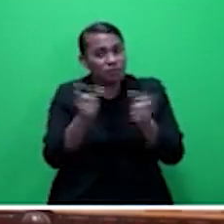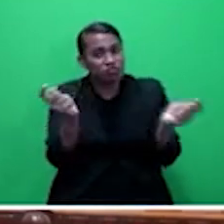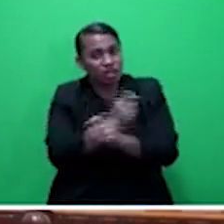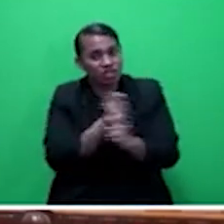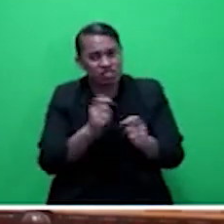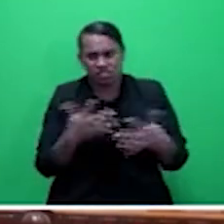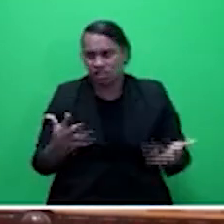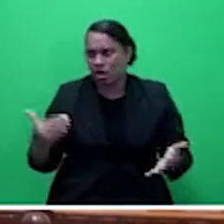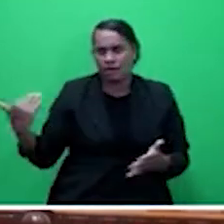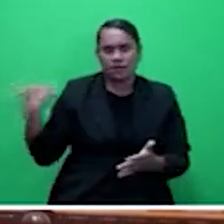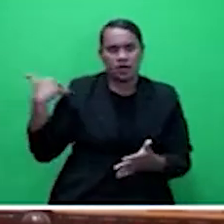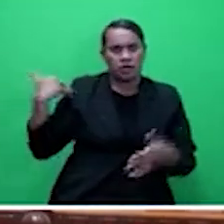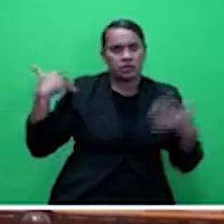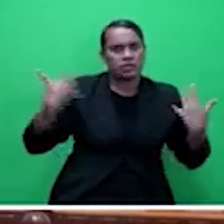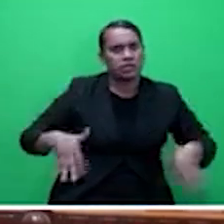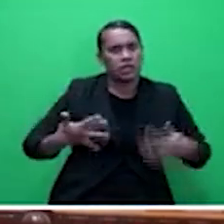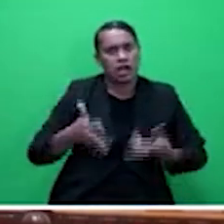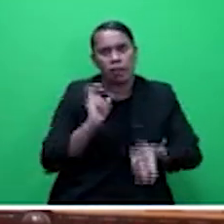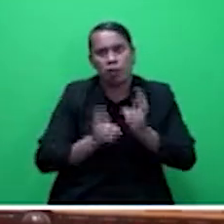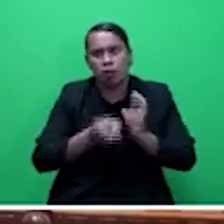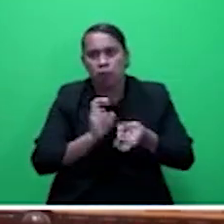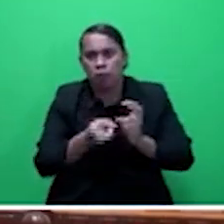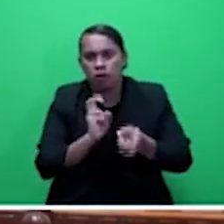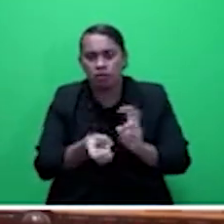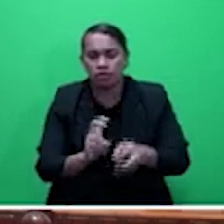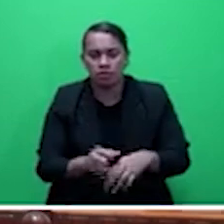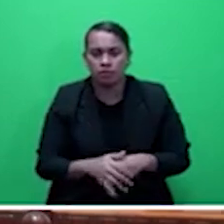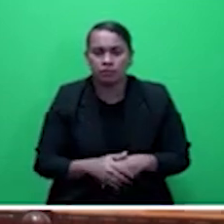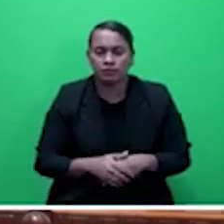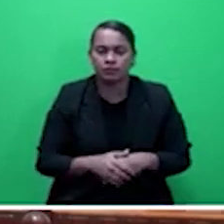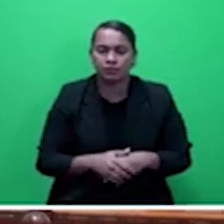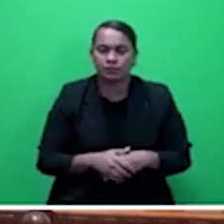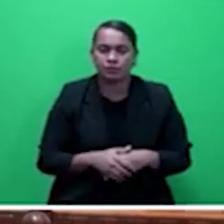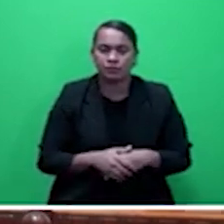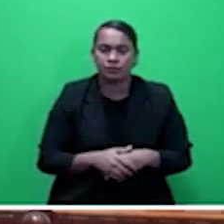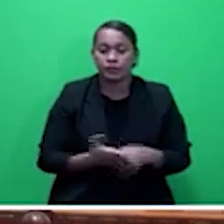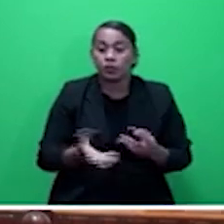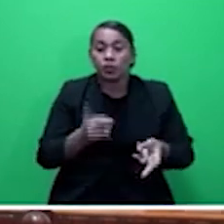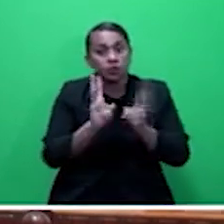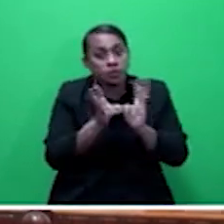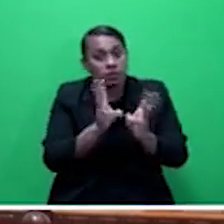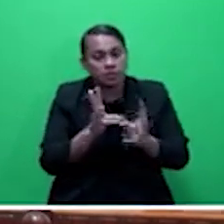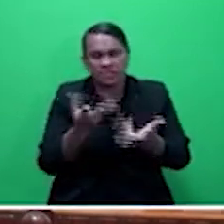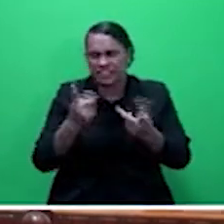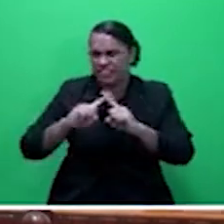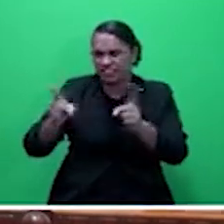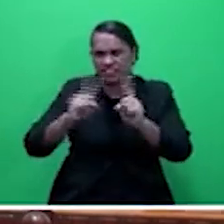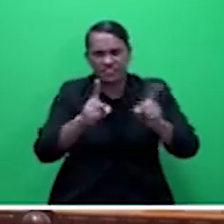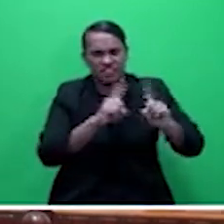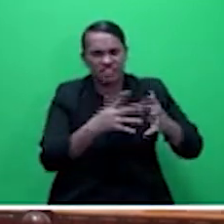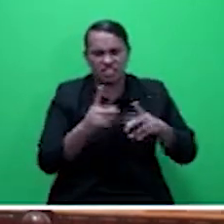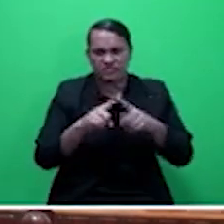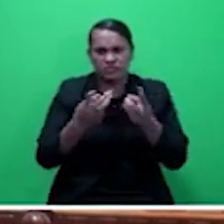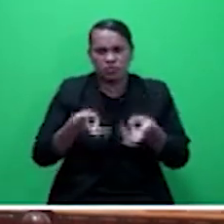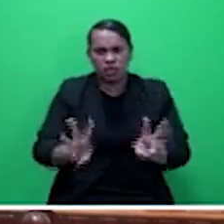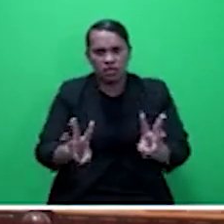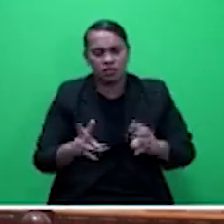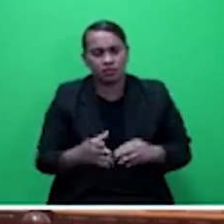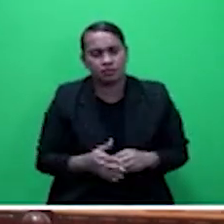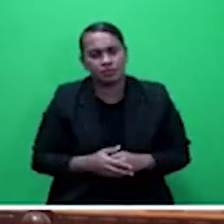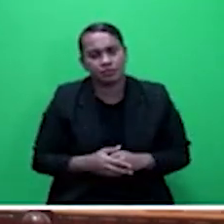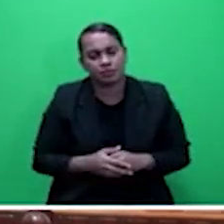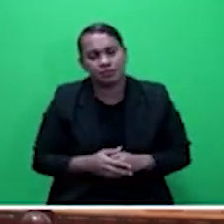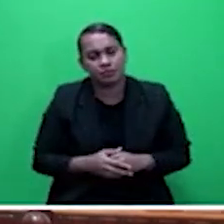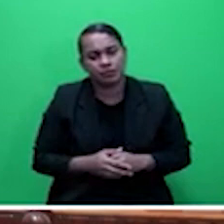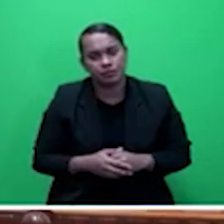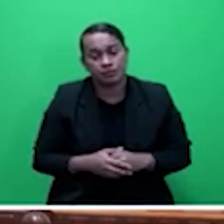the weather in ways that will produce more cyclones.